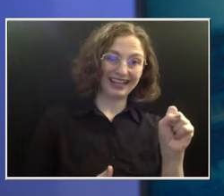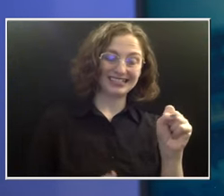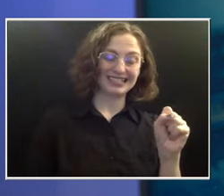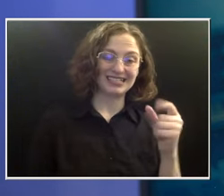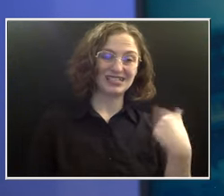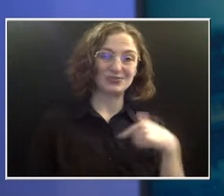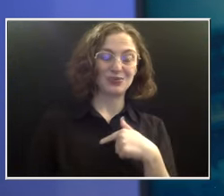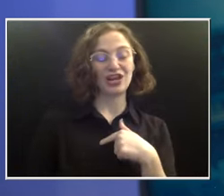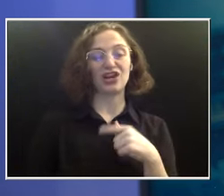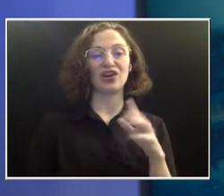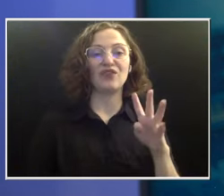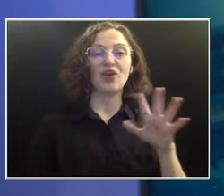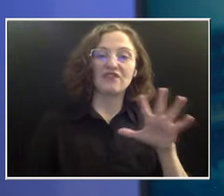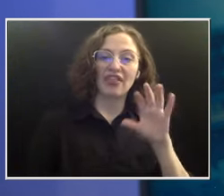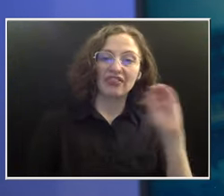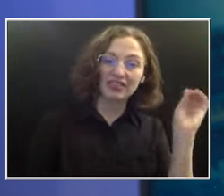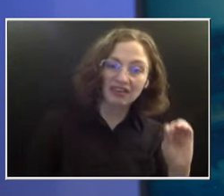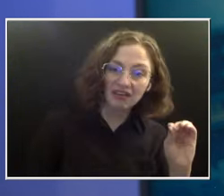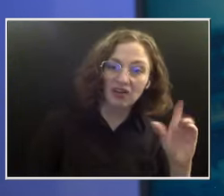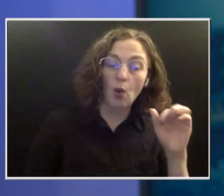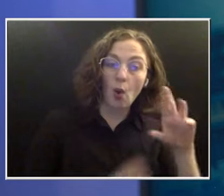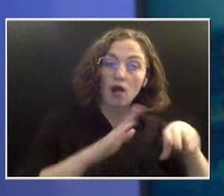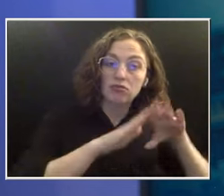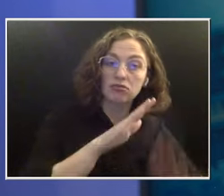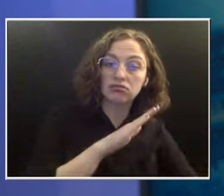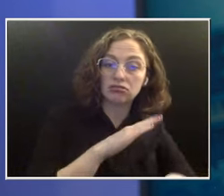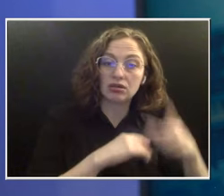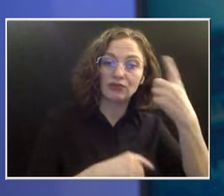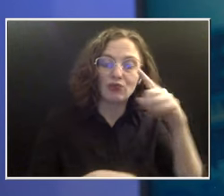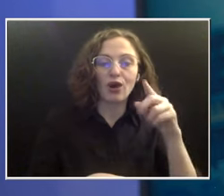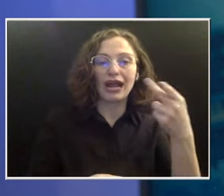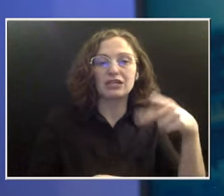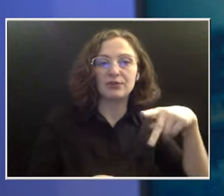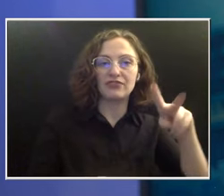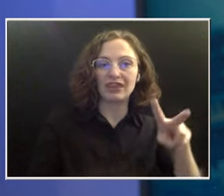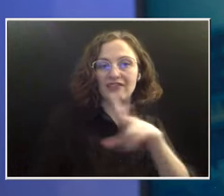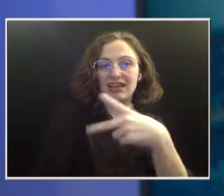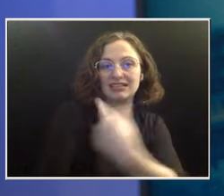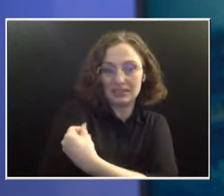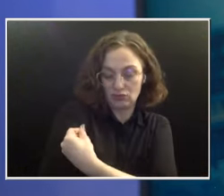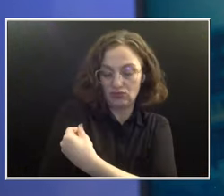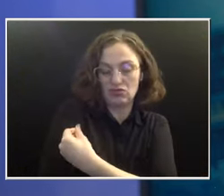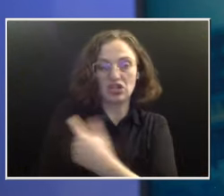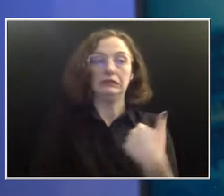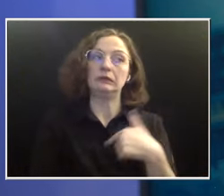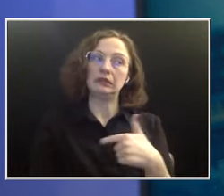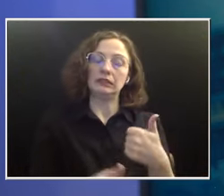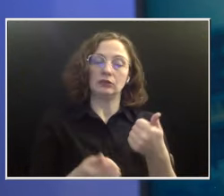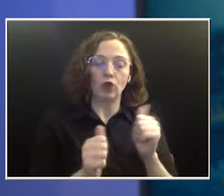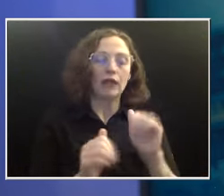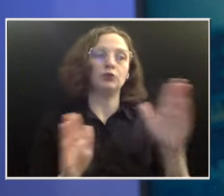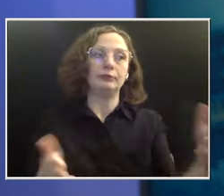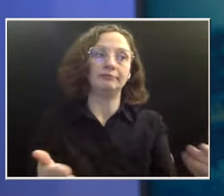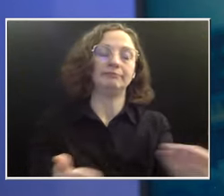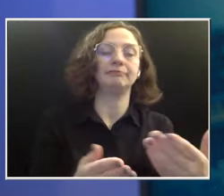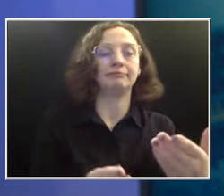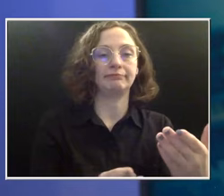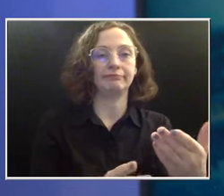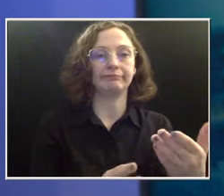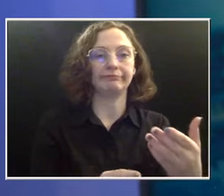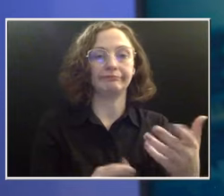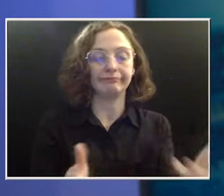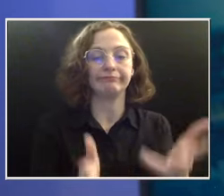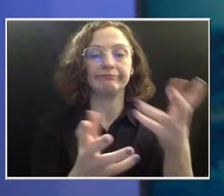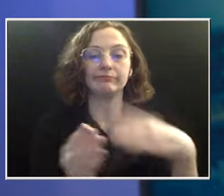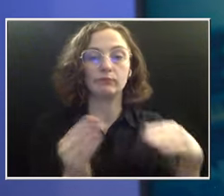vaccination. We're certainly doing a lot of things to try and increase those. We also know that now there's more data saying